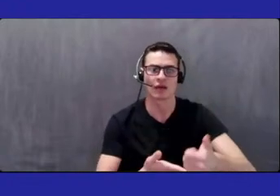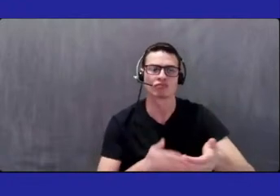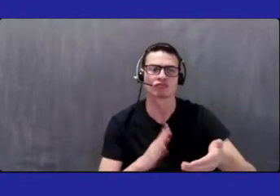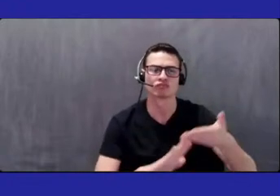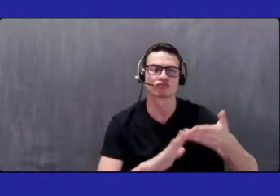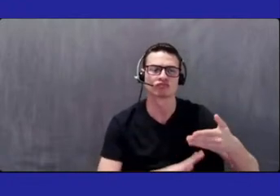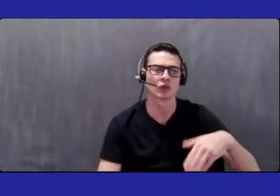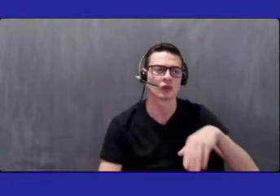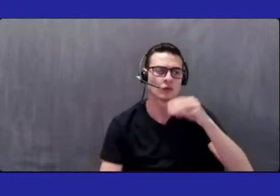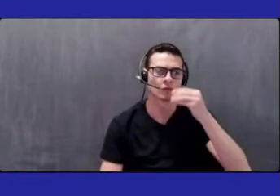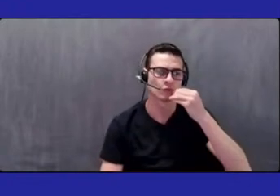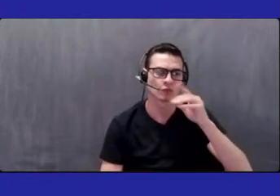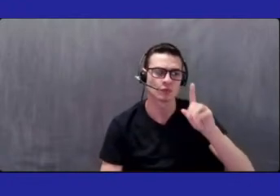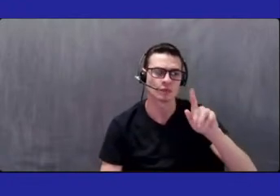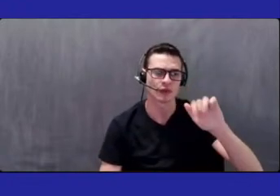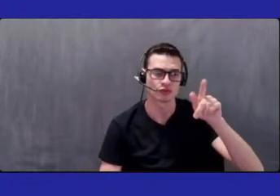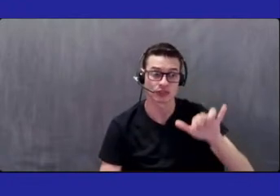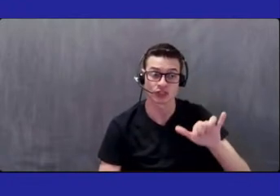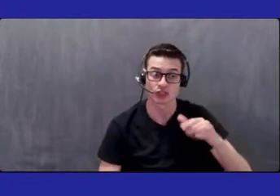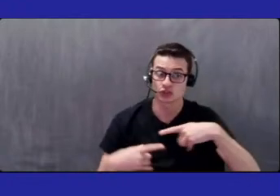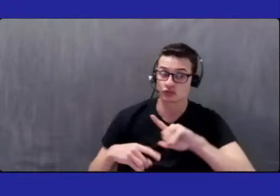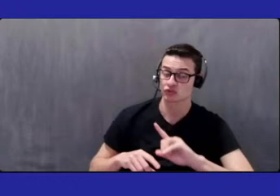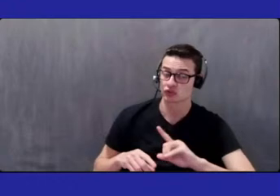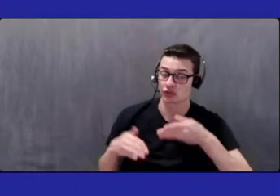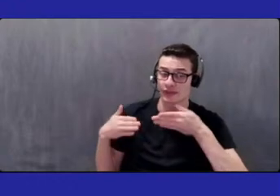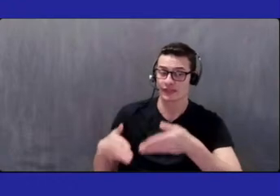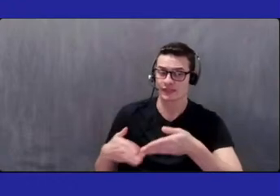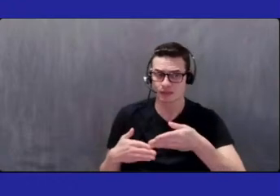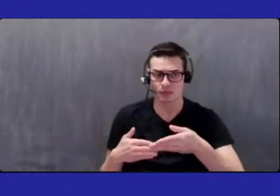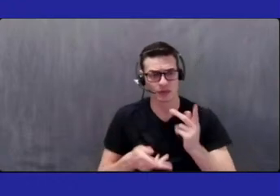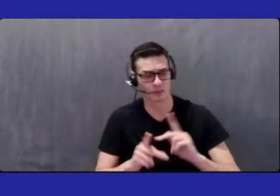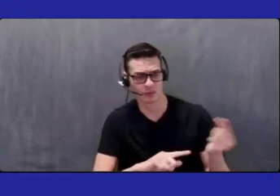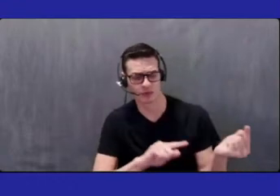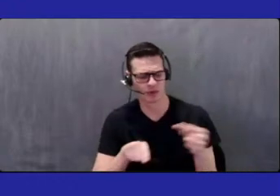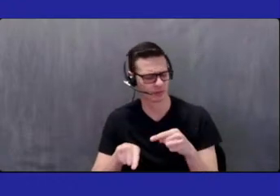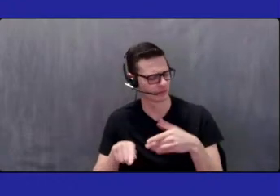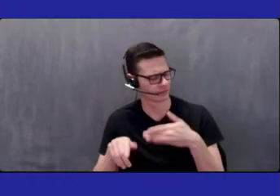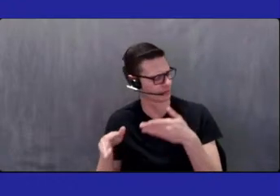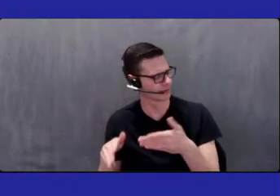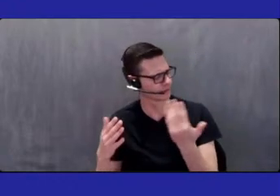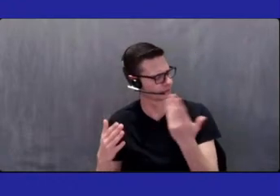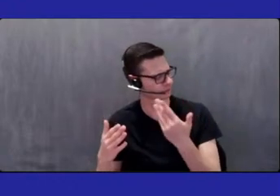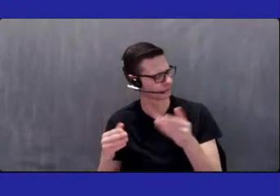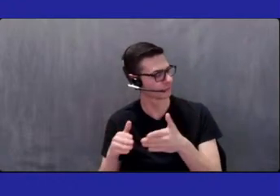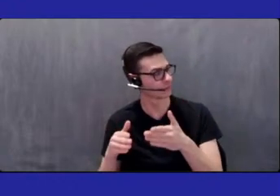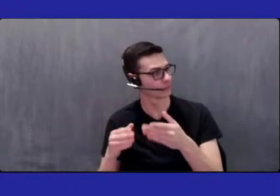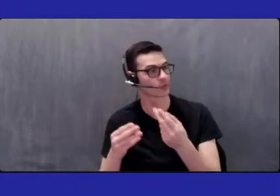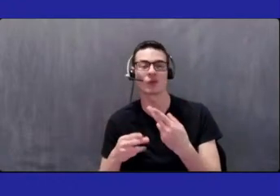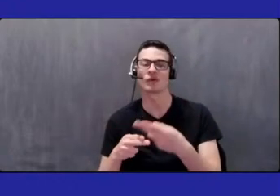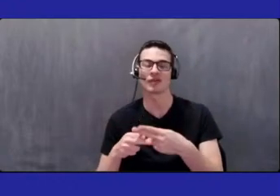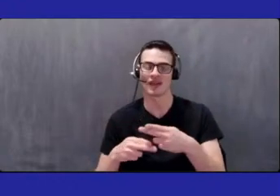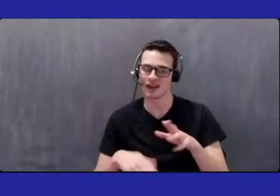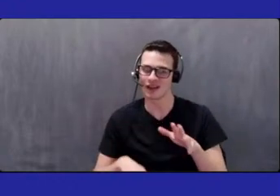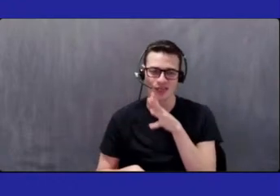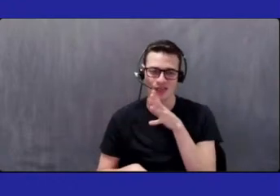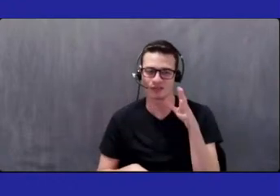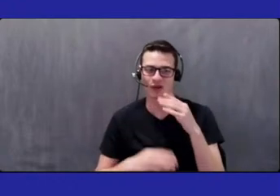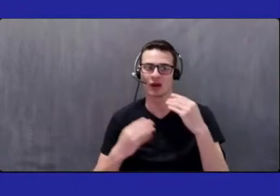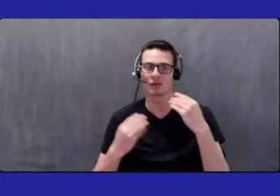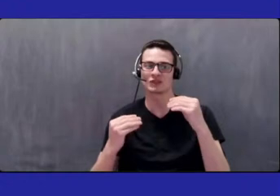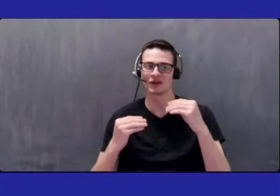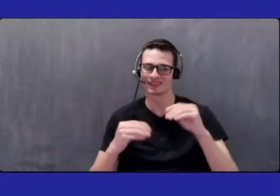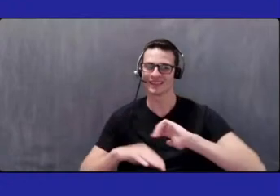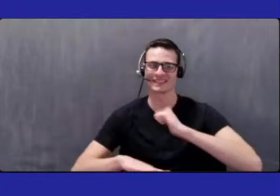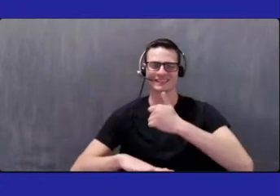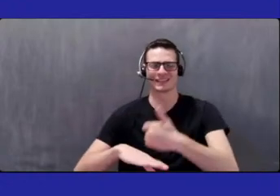they come in through the sidewalk. I'm spacing out what the word is. Farmers markets, they come in, they set up in front, around the